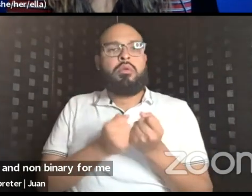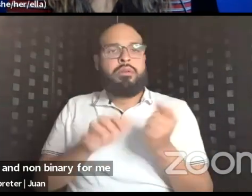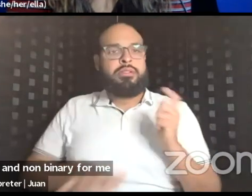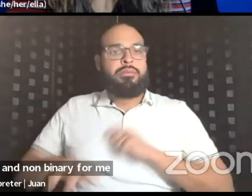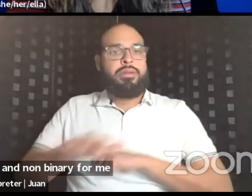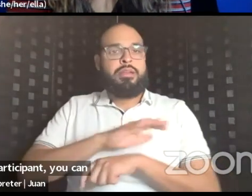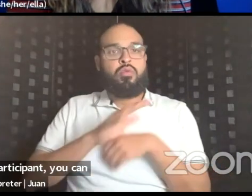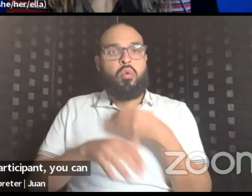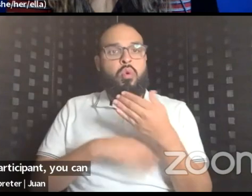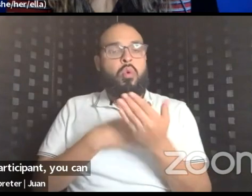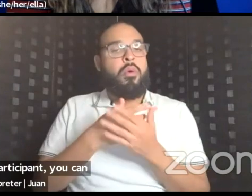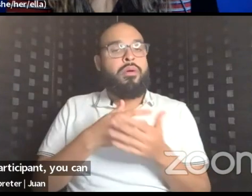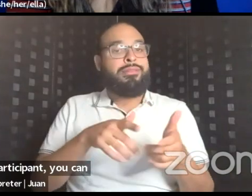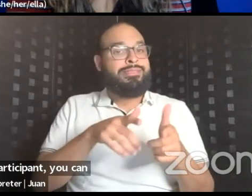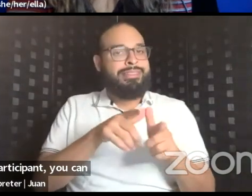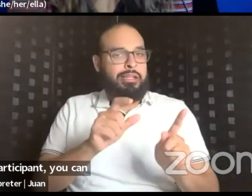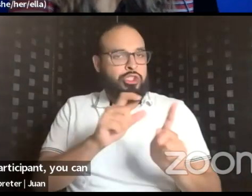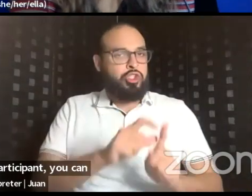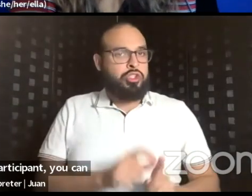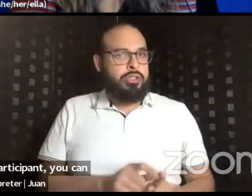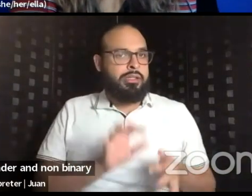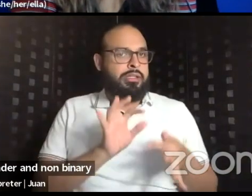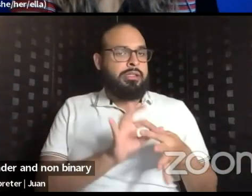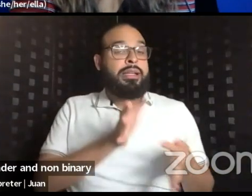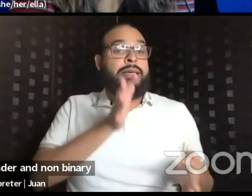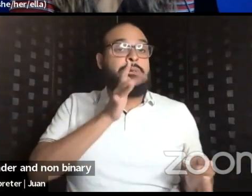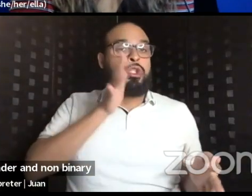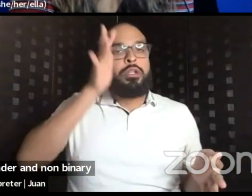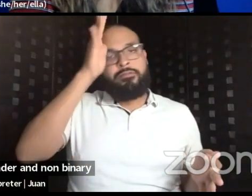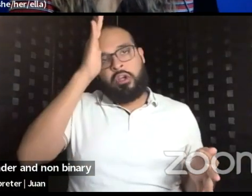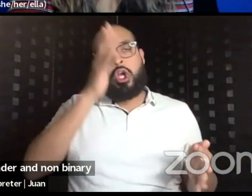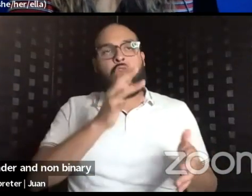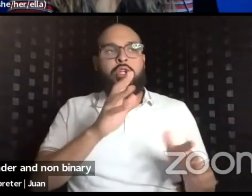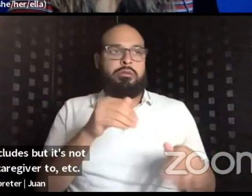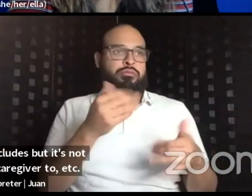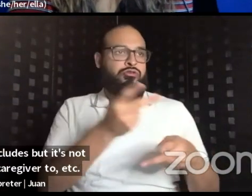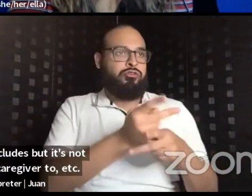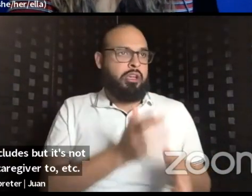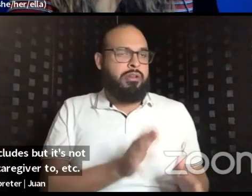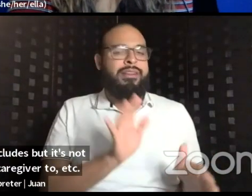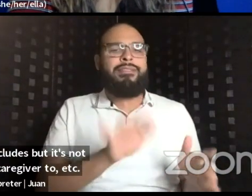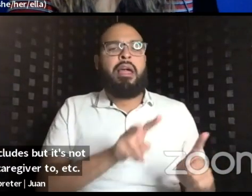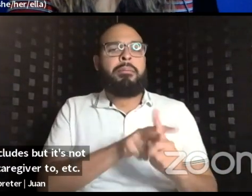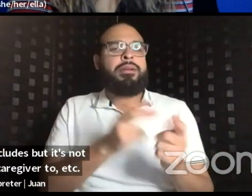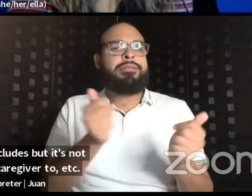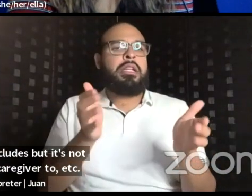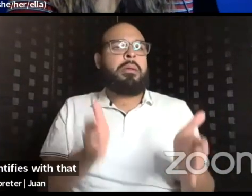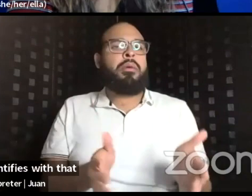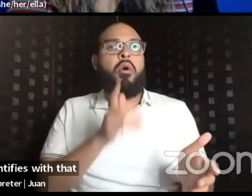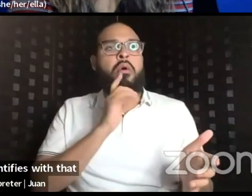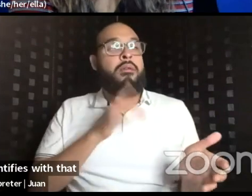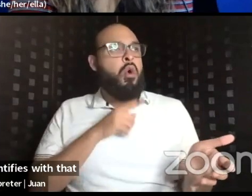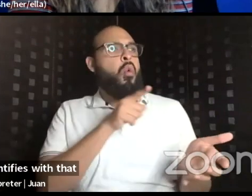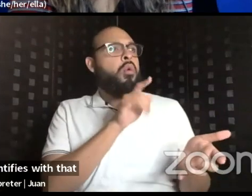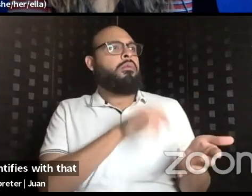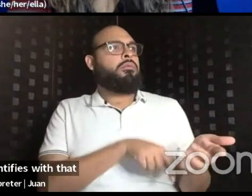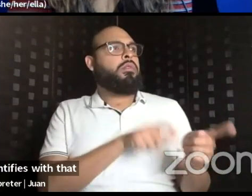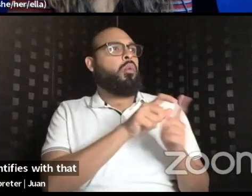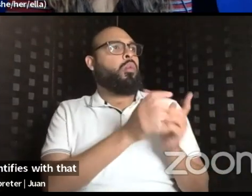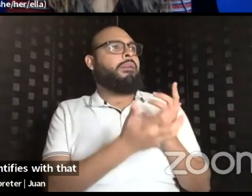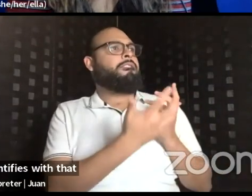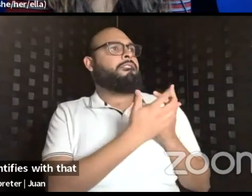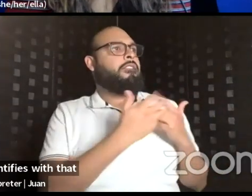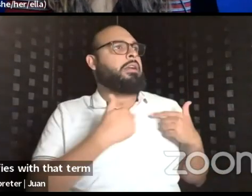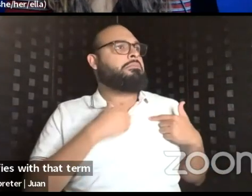to mother, parent, dad, caregiver, et cetera, applies to any individual who identifies with that term. As a session